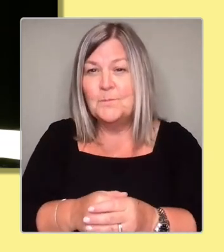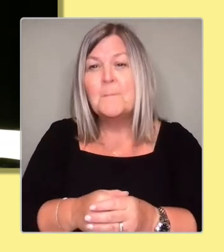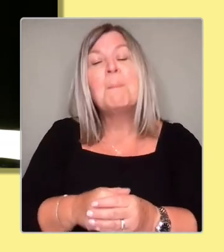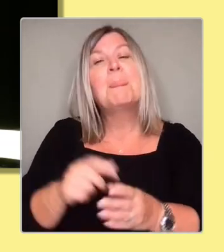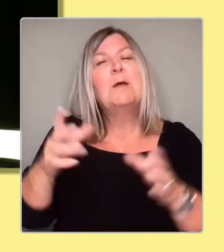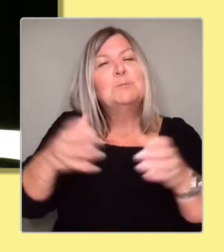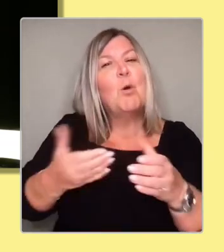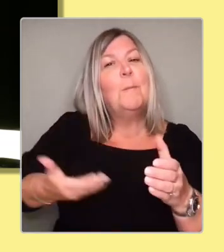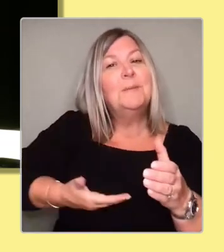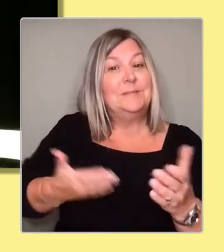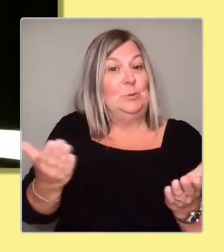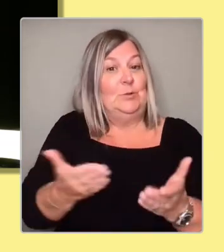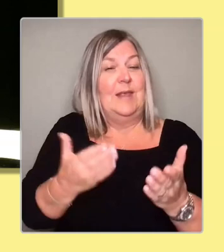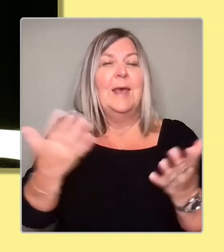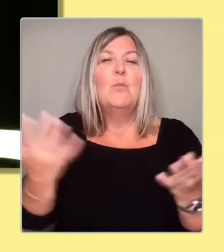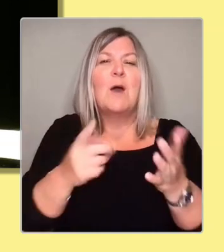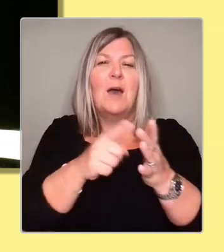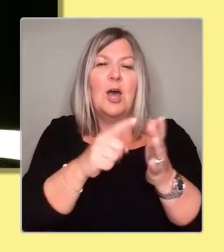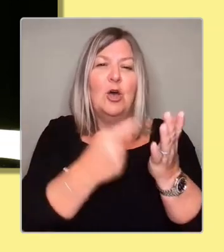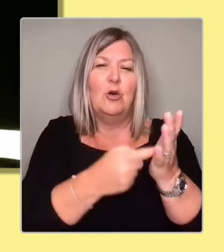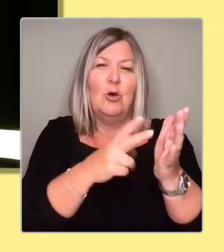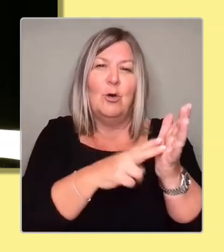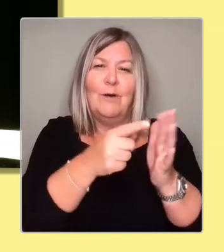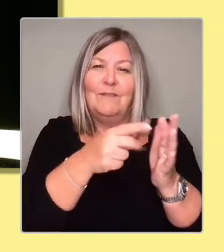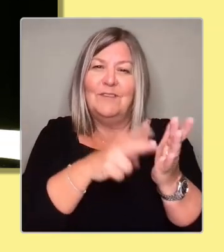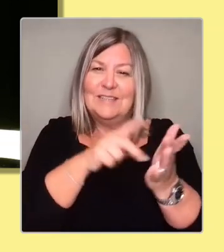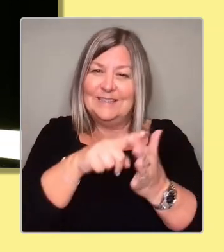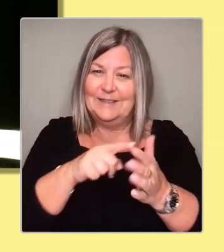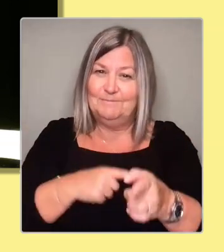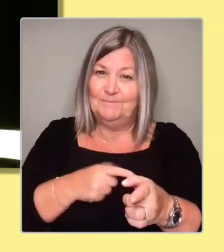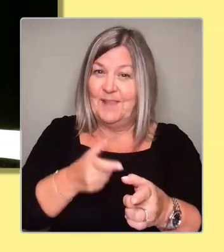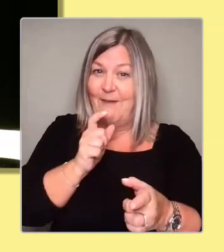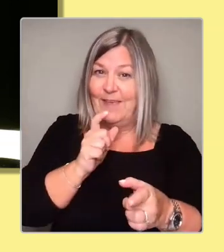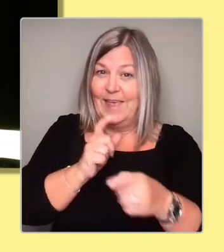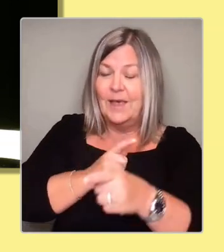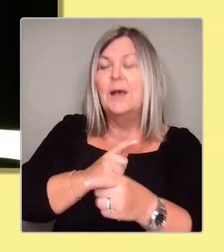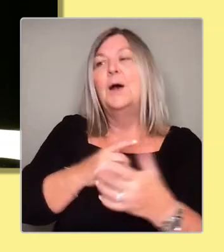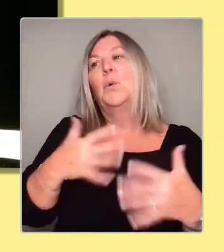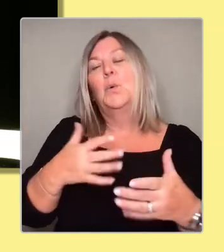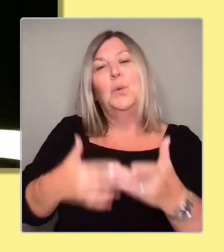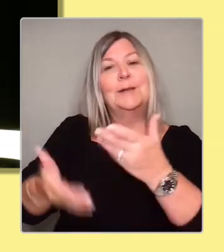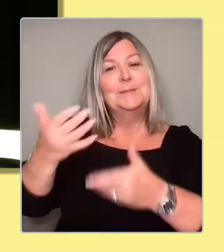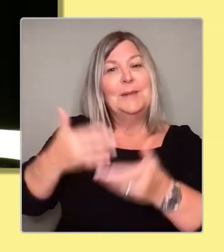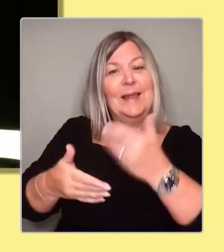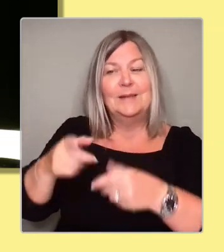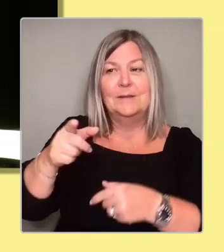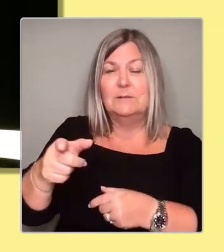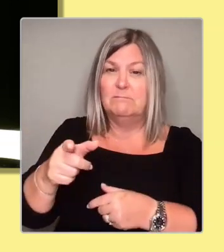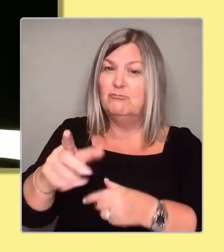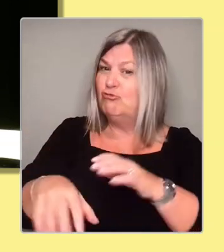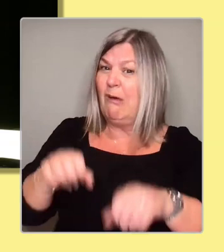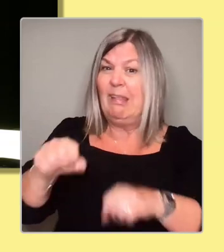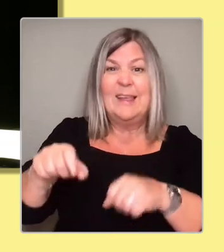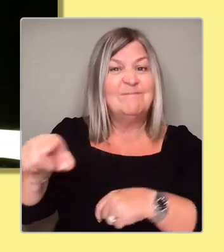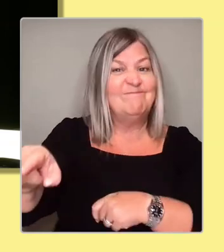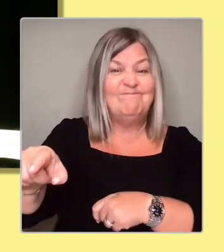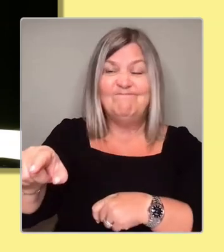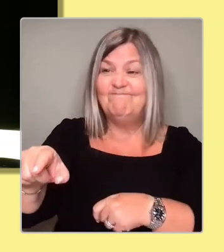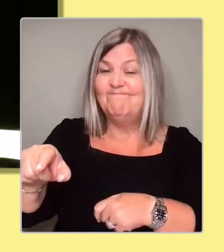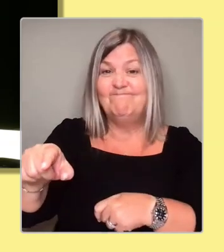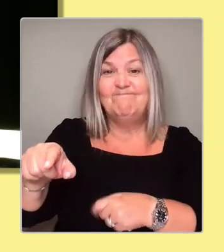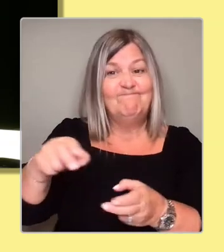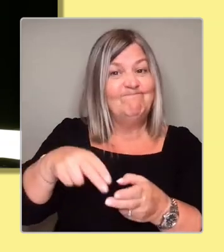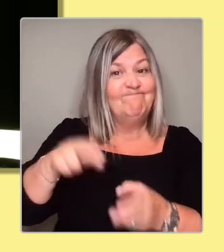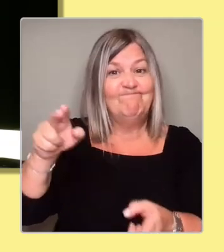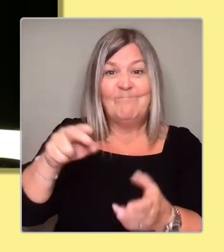great cafe, Gro Cafe, and they were telling me that they are struggling because of high inflation, high energy costs. So what I would want